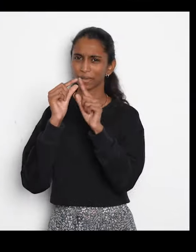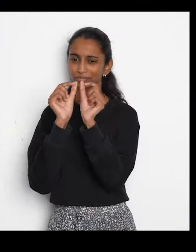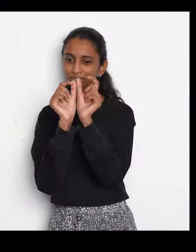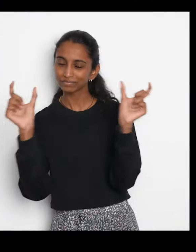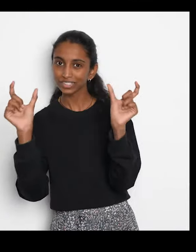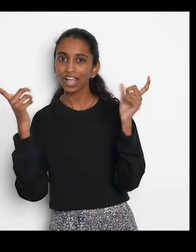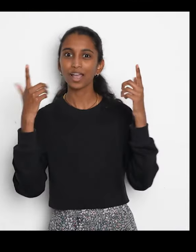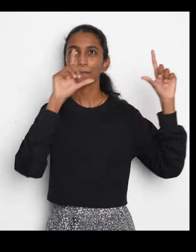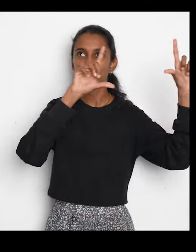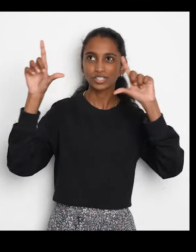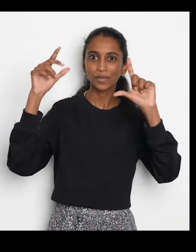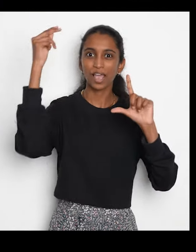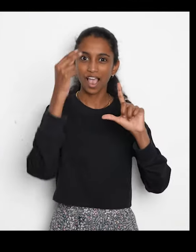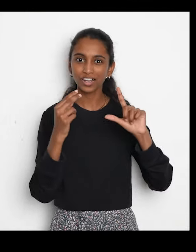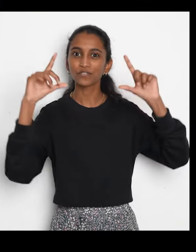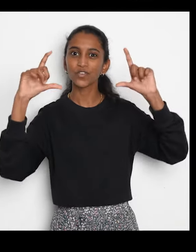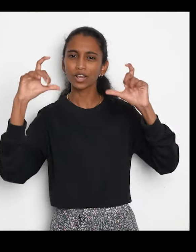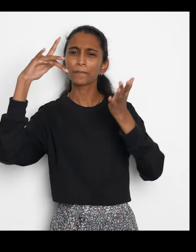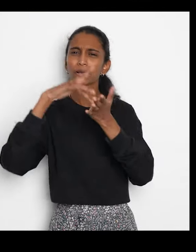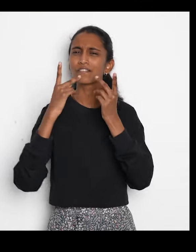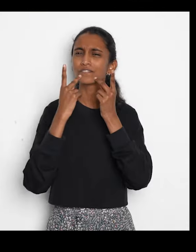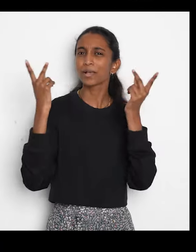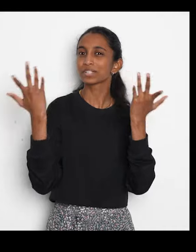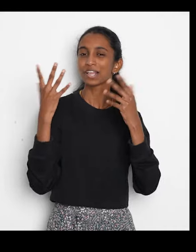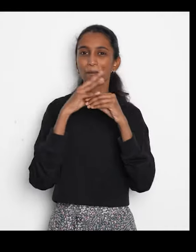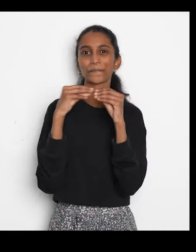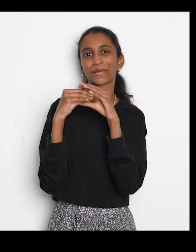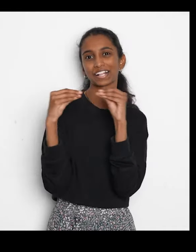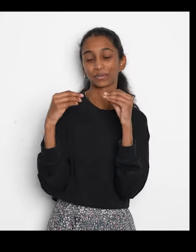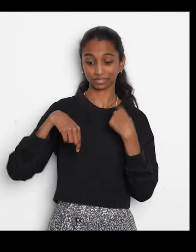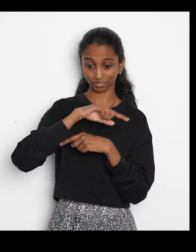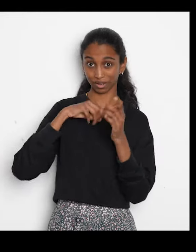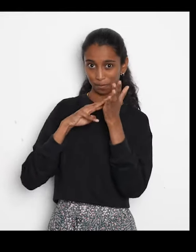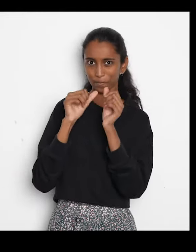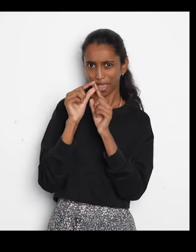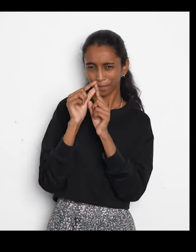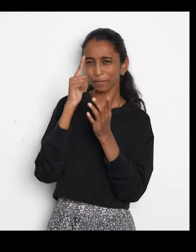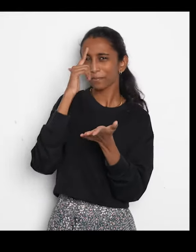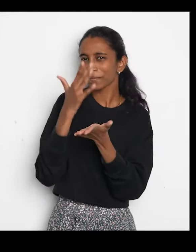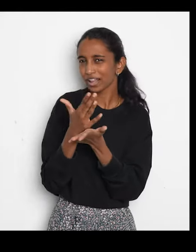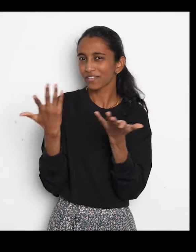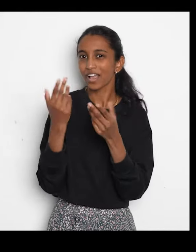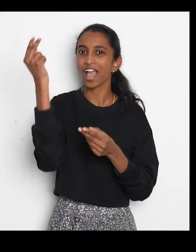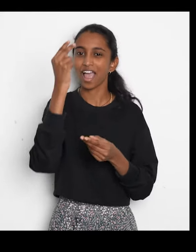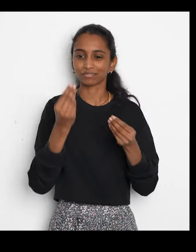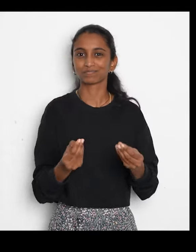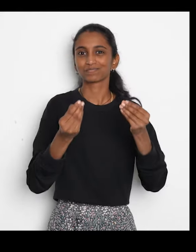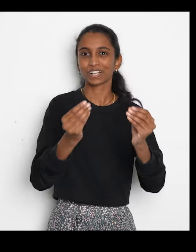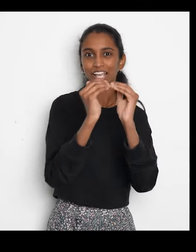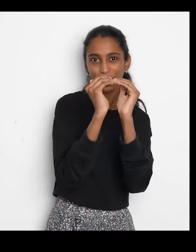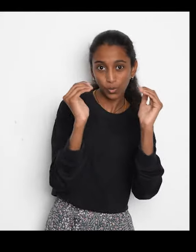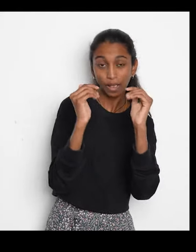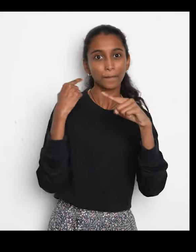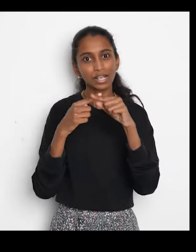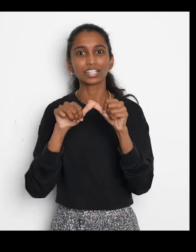The Museum of Art and Photography is located in the heart of Bangalore. We at MAP believe in democratizing art